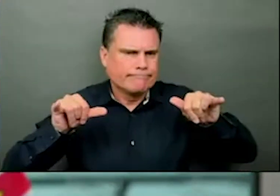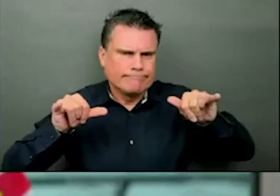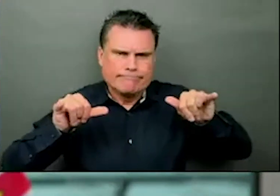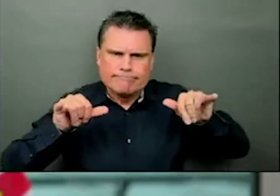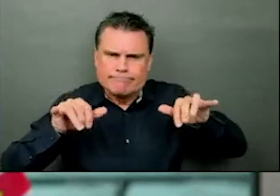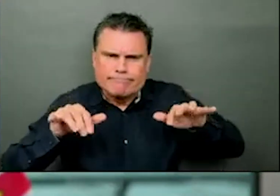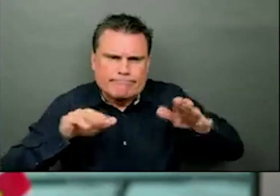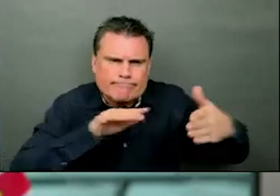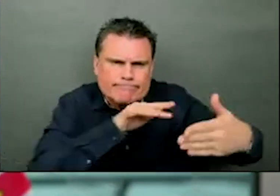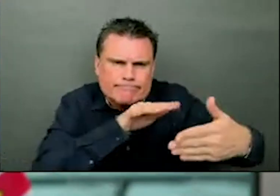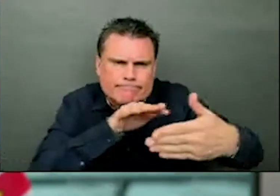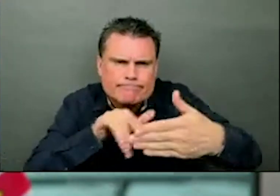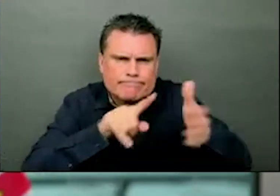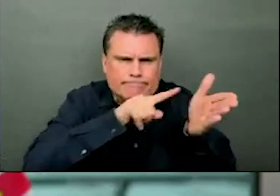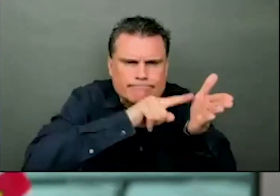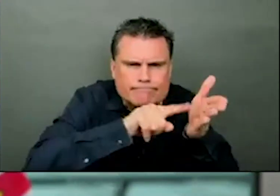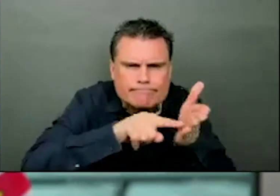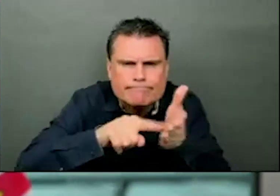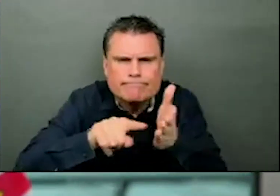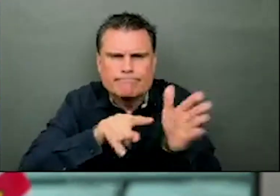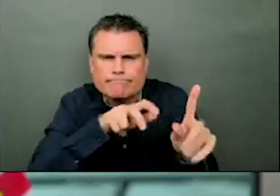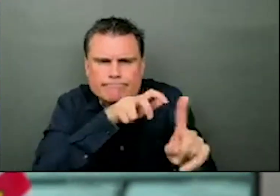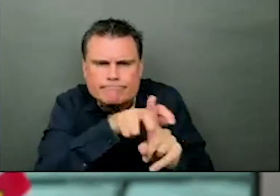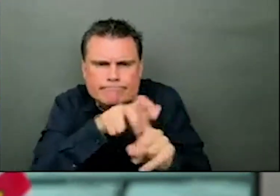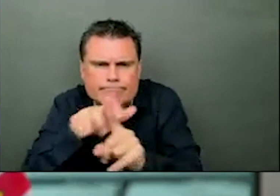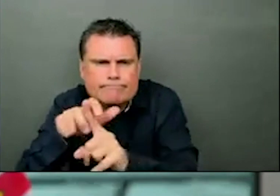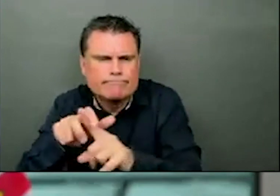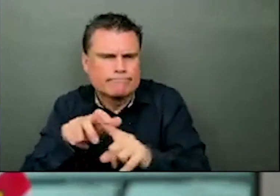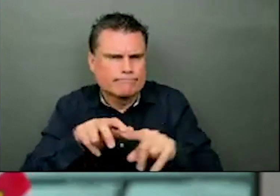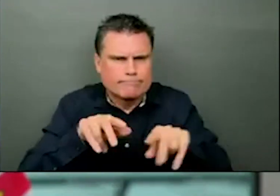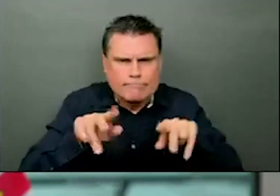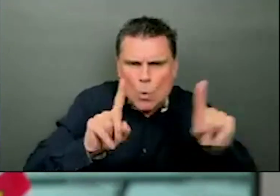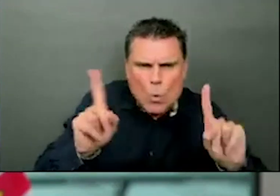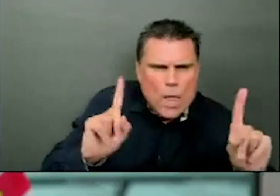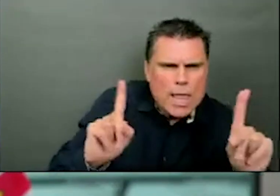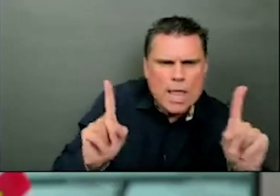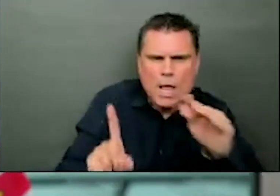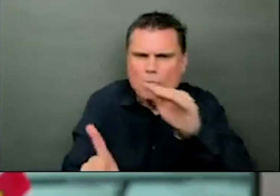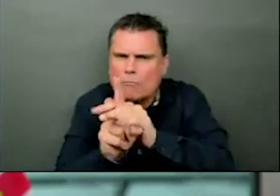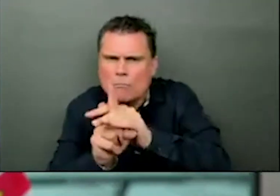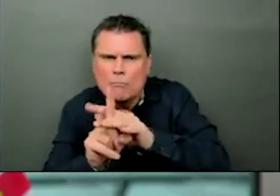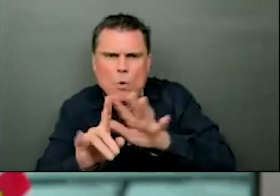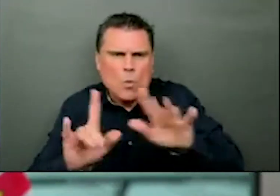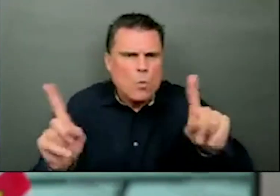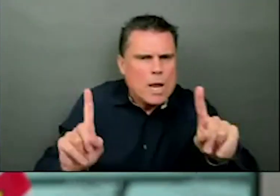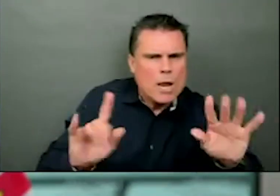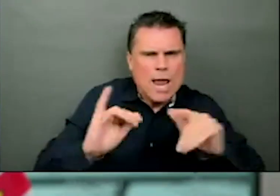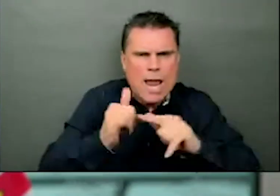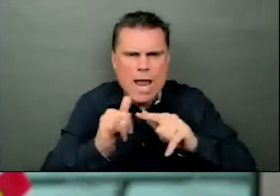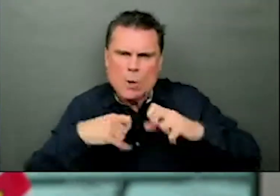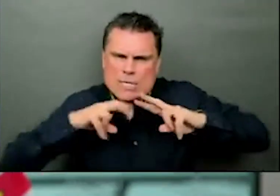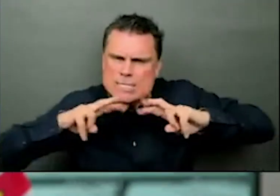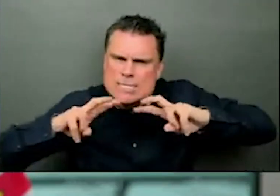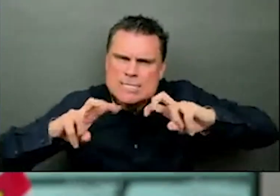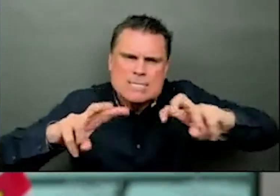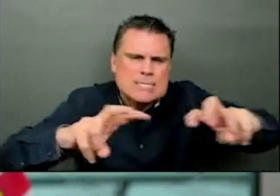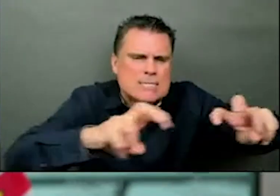you know, the good news is that right now, with those 3,099 cases that were